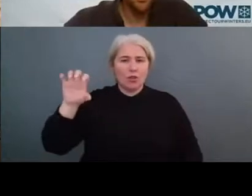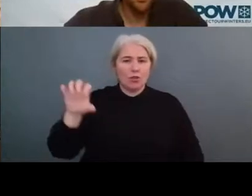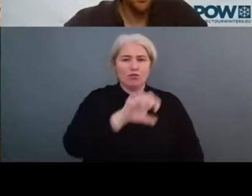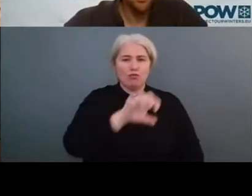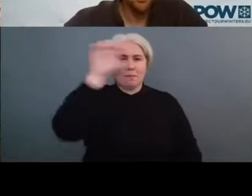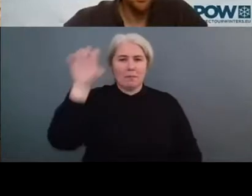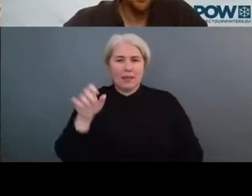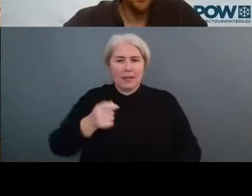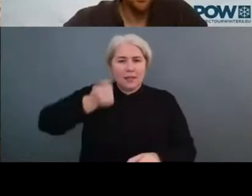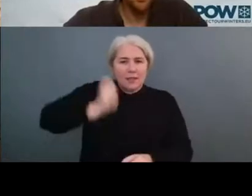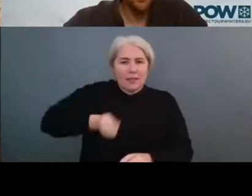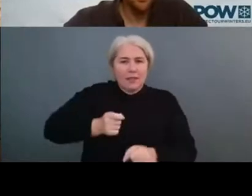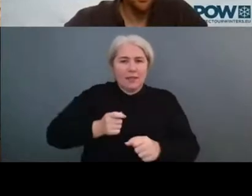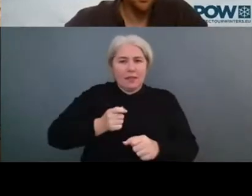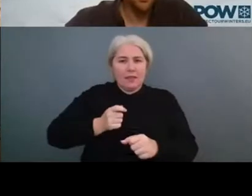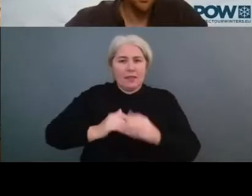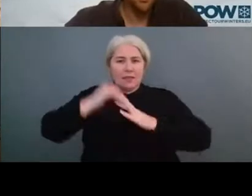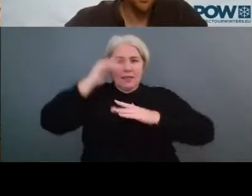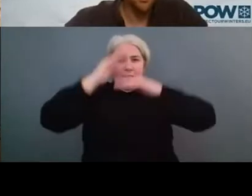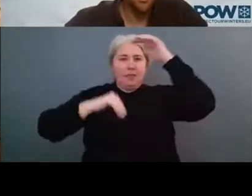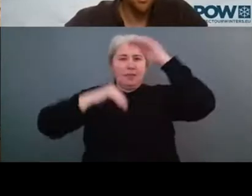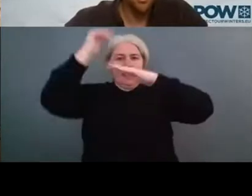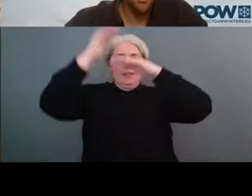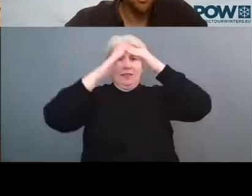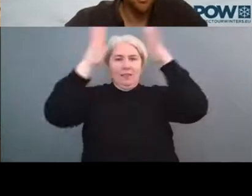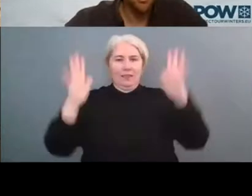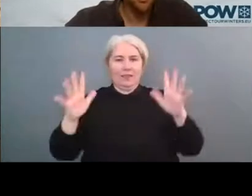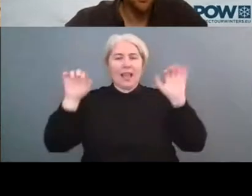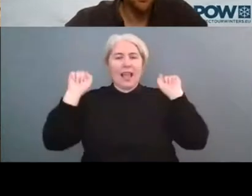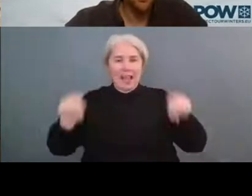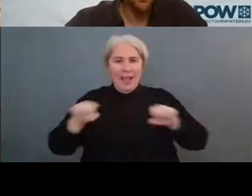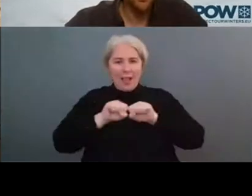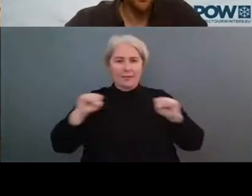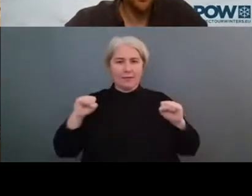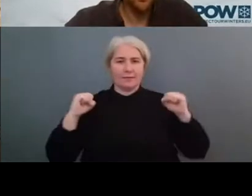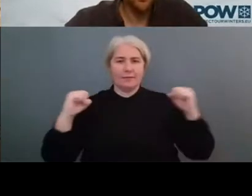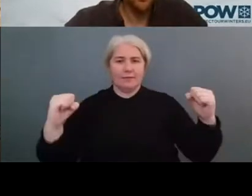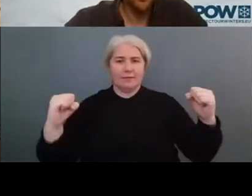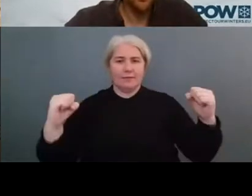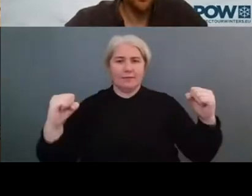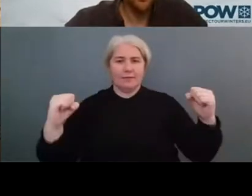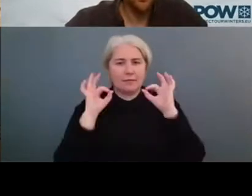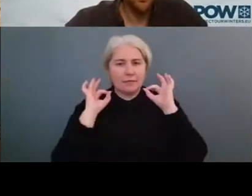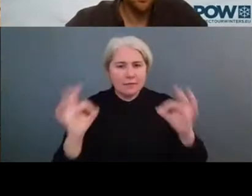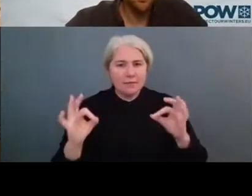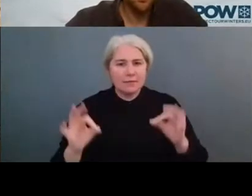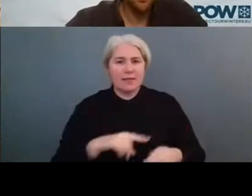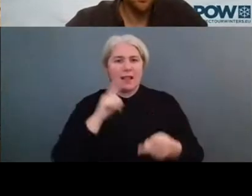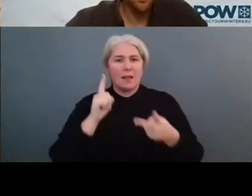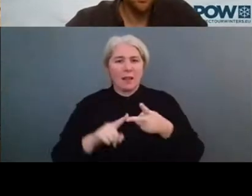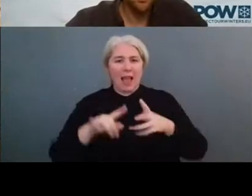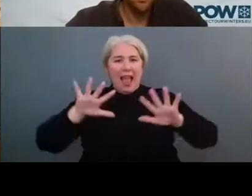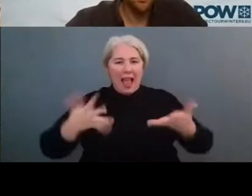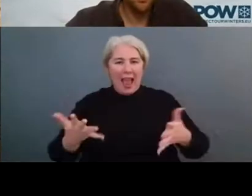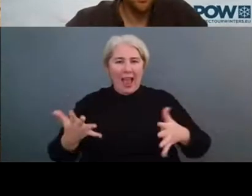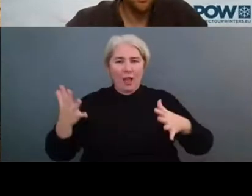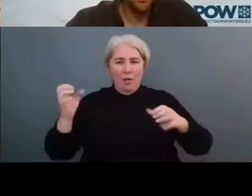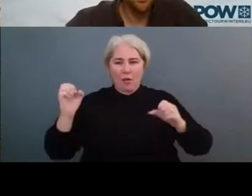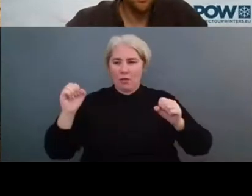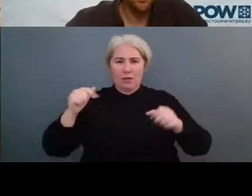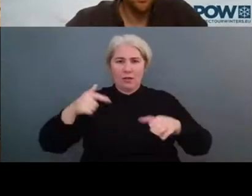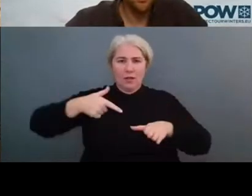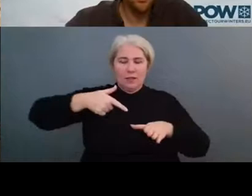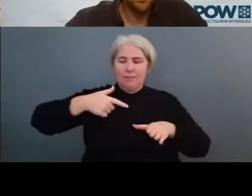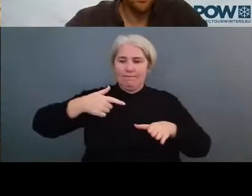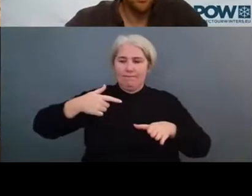that reduce flooding instances, also stop draining uplands and farmlands, but rather plant